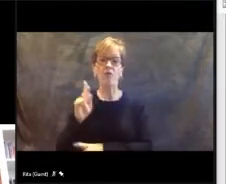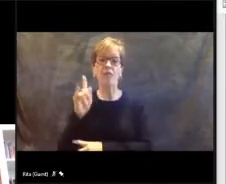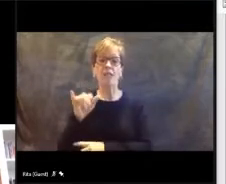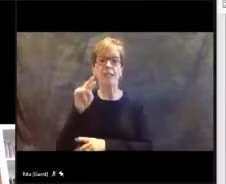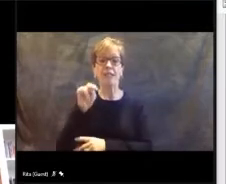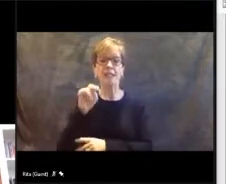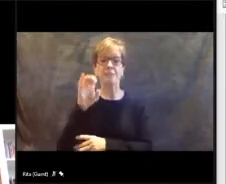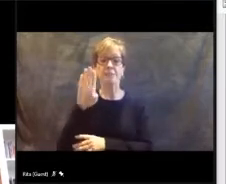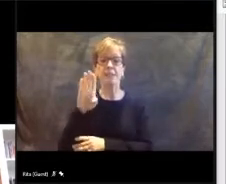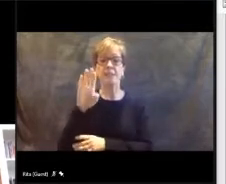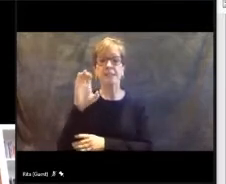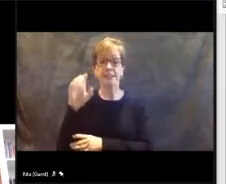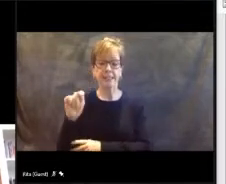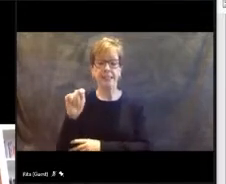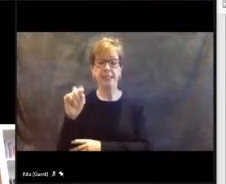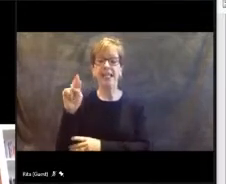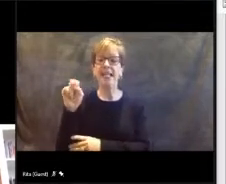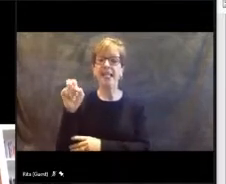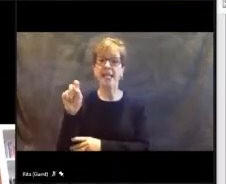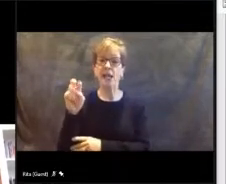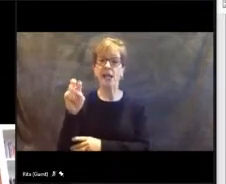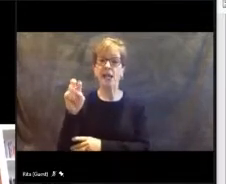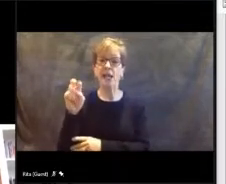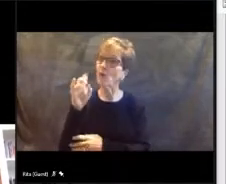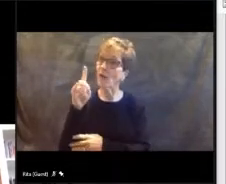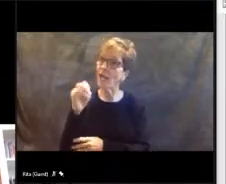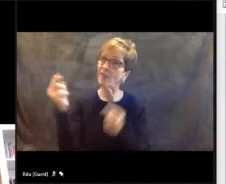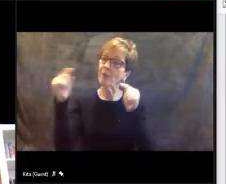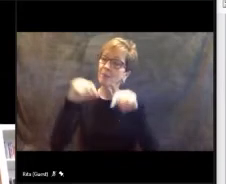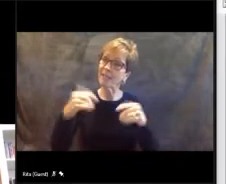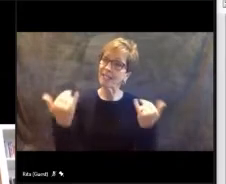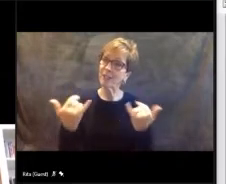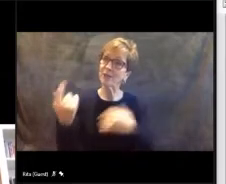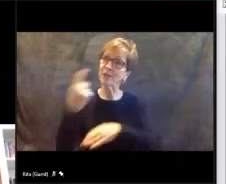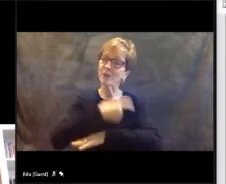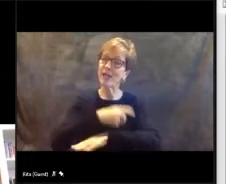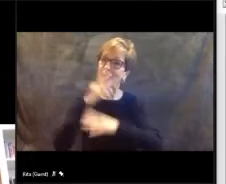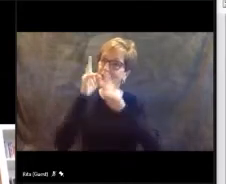Thank you so much, Eddie, for being here today to honor our new NBCTs.